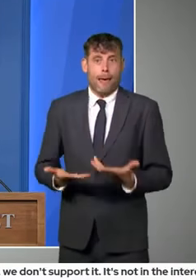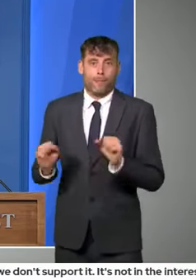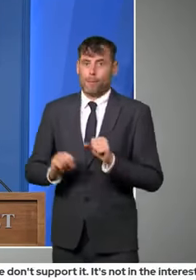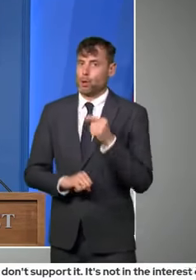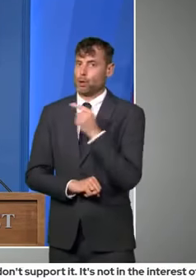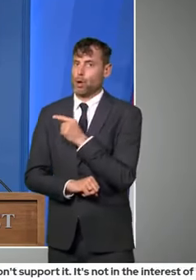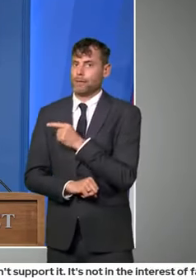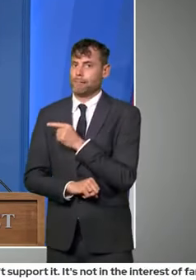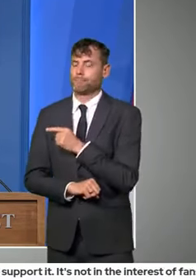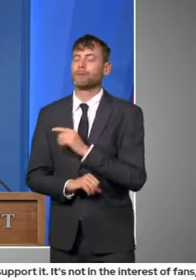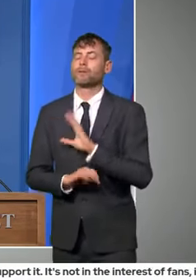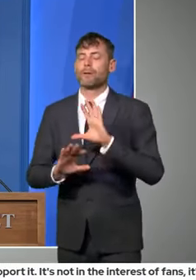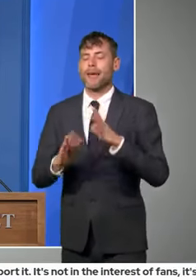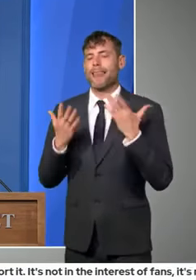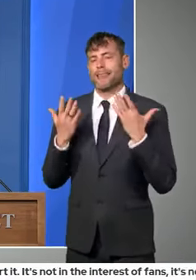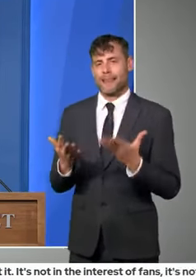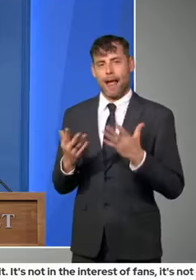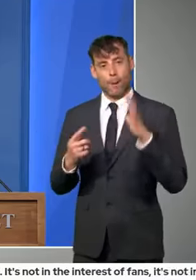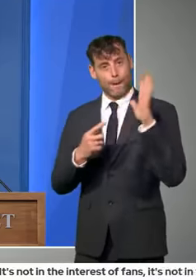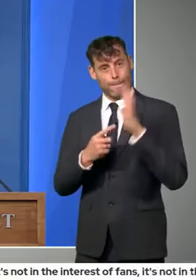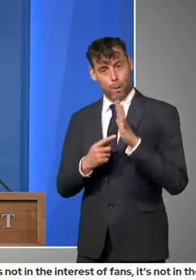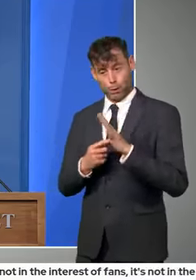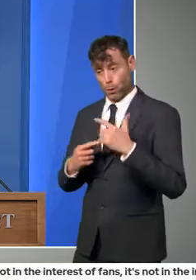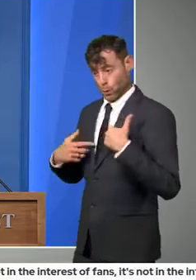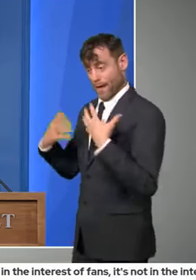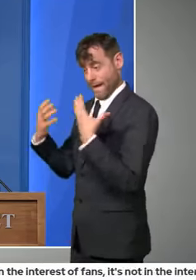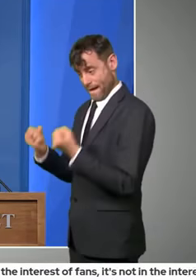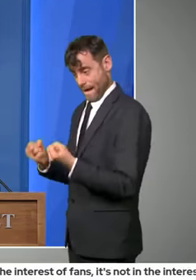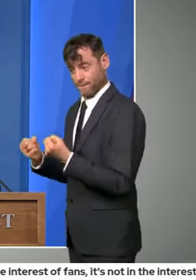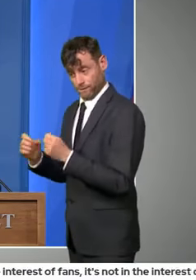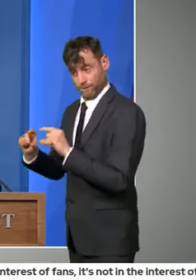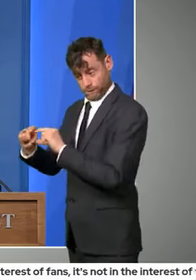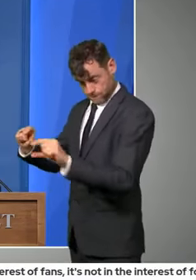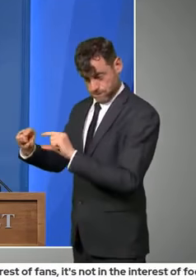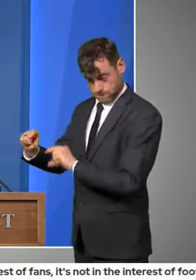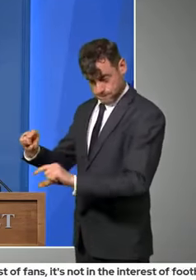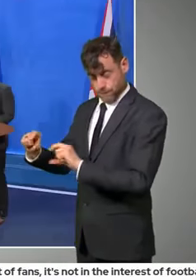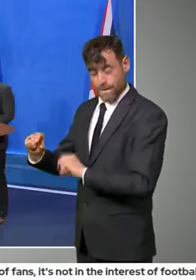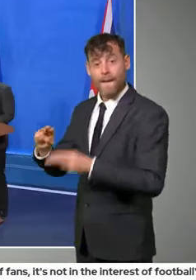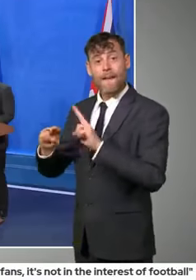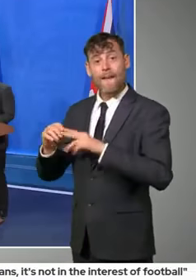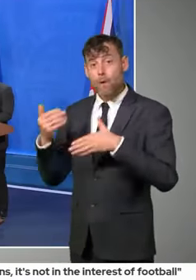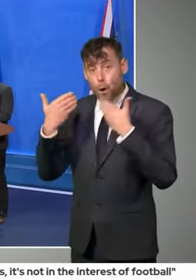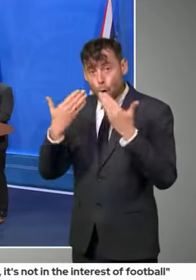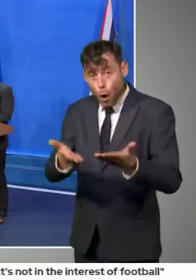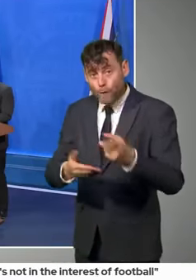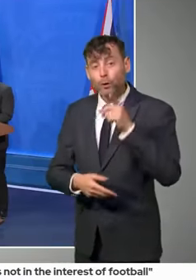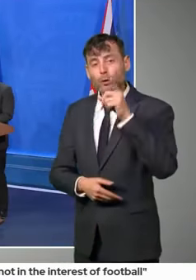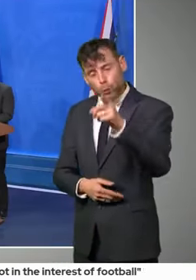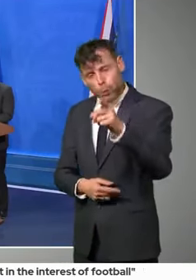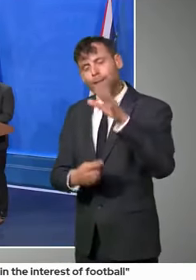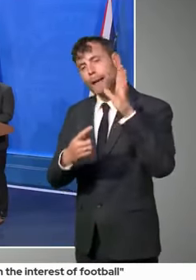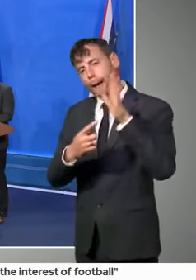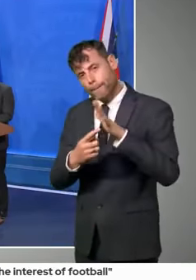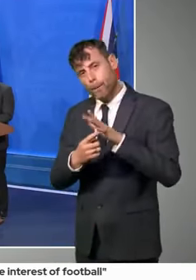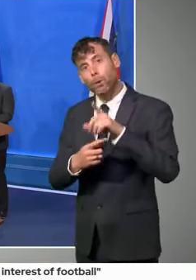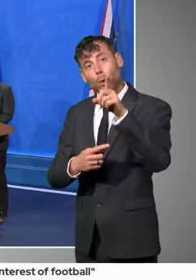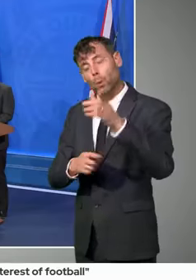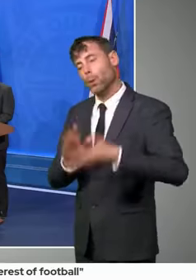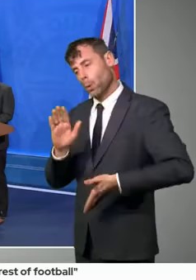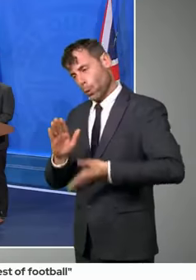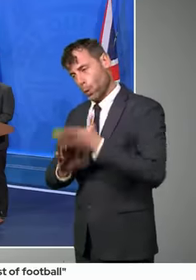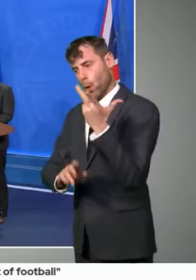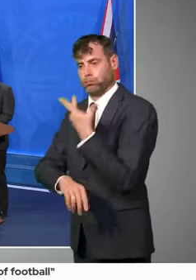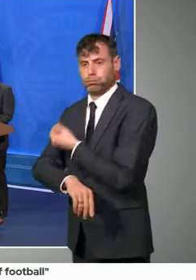you're offered it, because we have the supply to vaccinate you if you're eligible. And sorry, it's on fan, a fan ownership and the, the, uh,